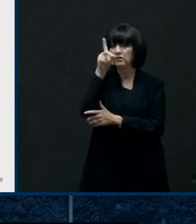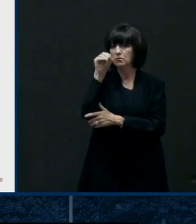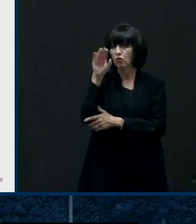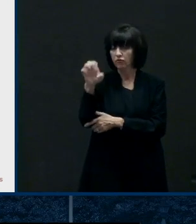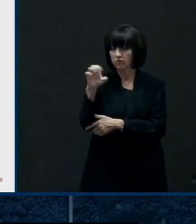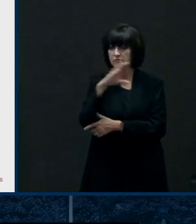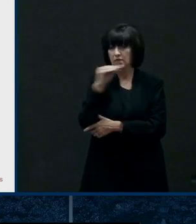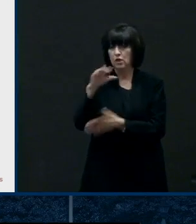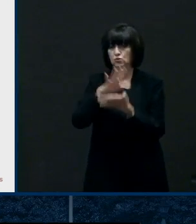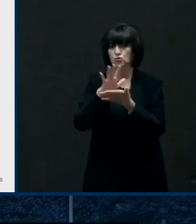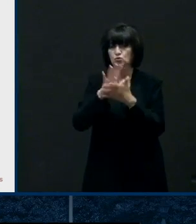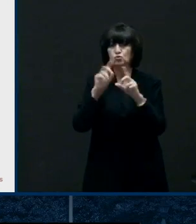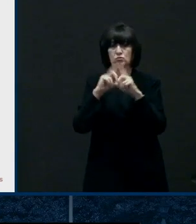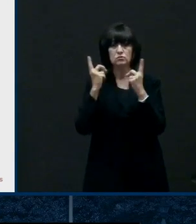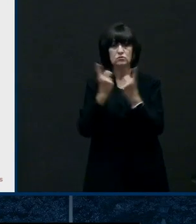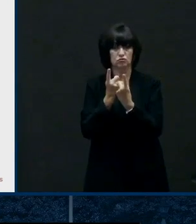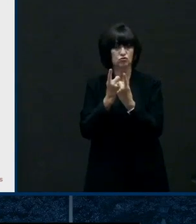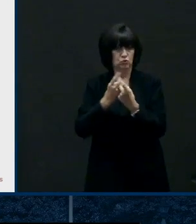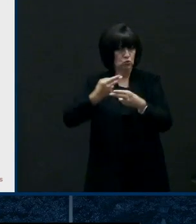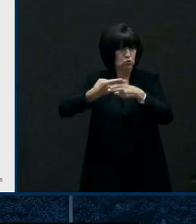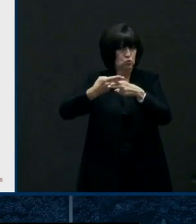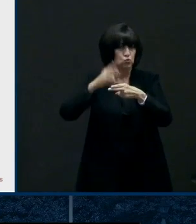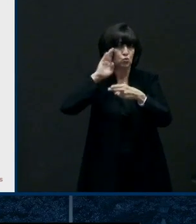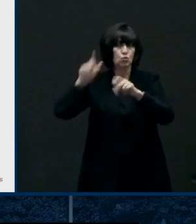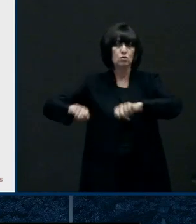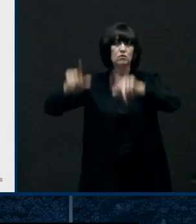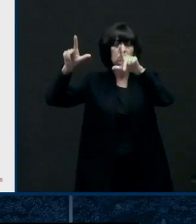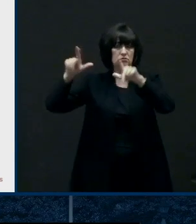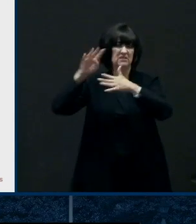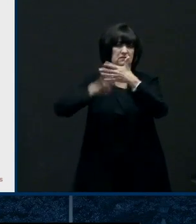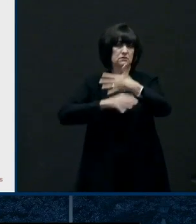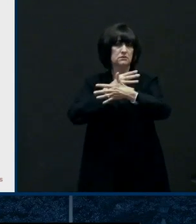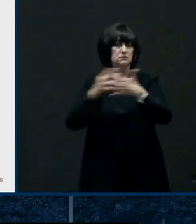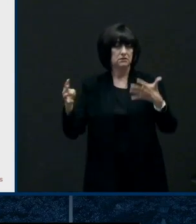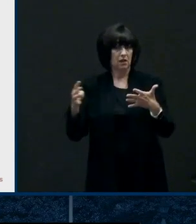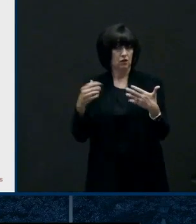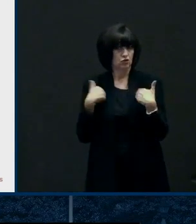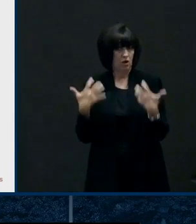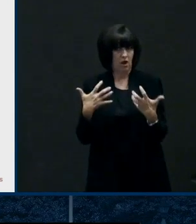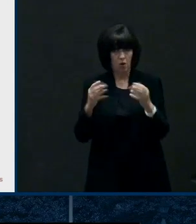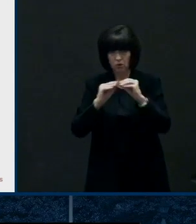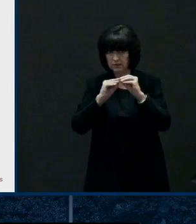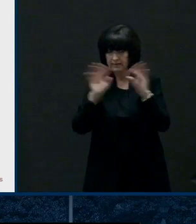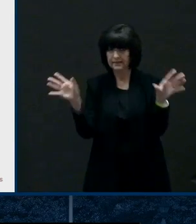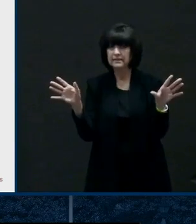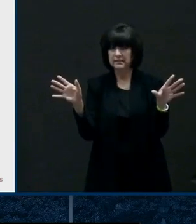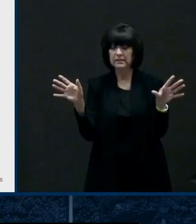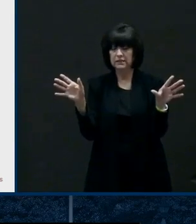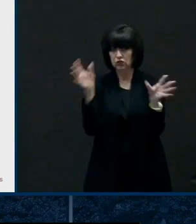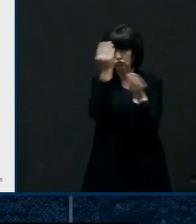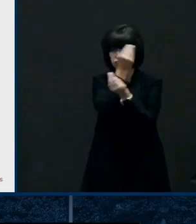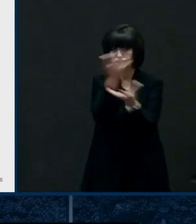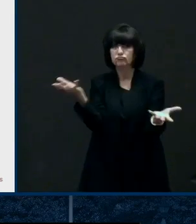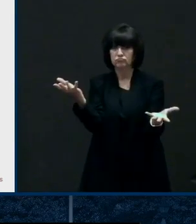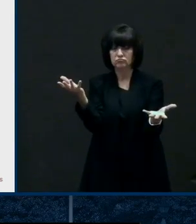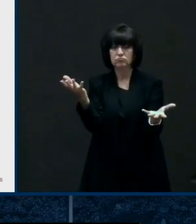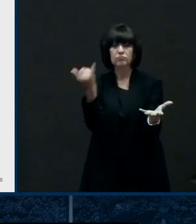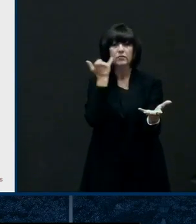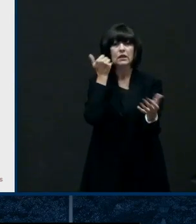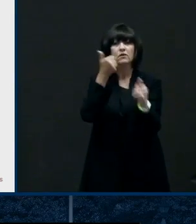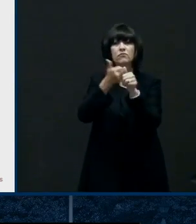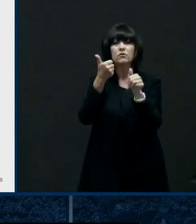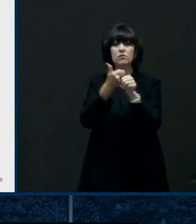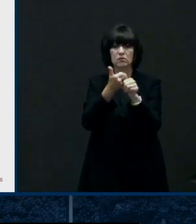rolling out the uh the schedule and i want to make sure it's clear that if you are in you know you know colonial school